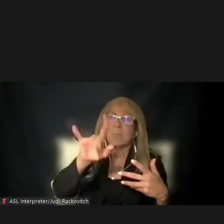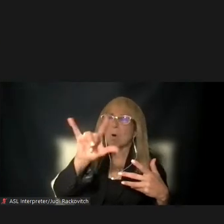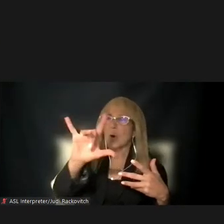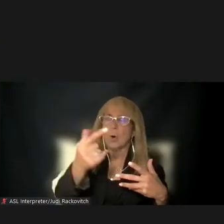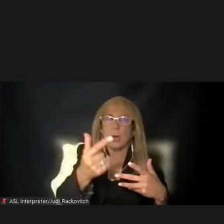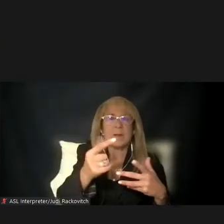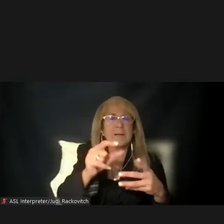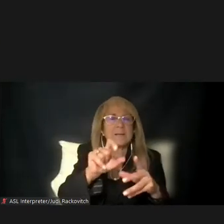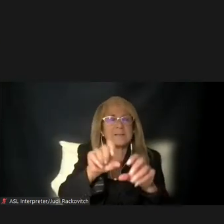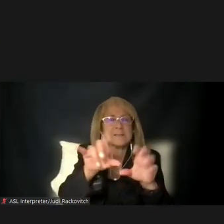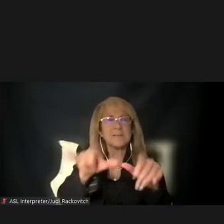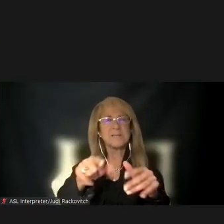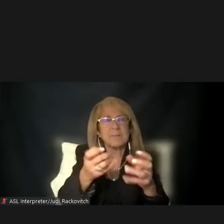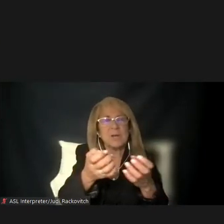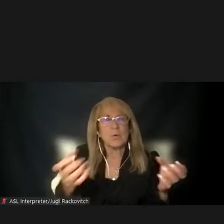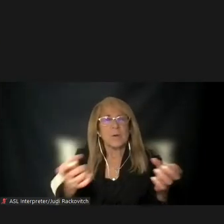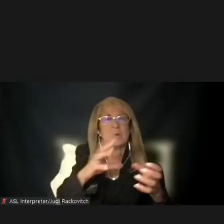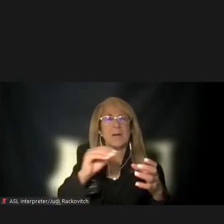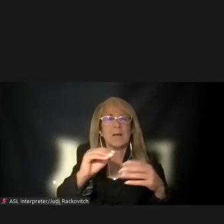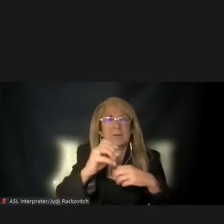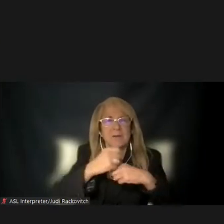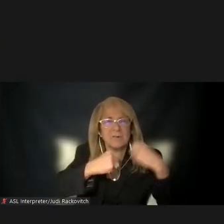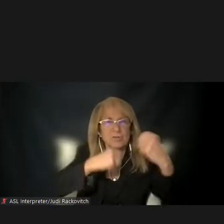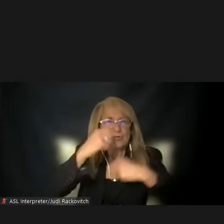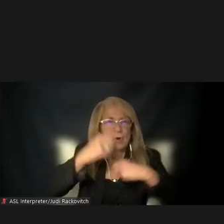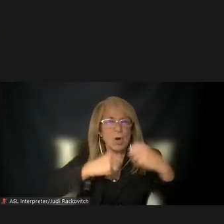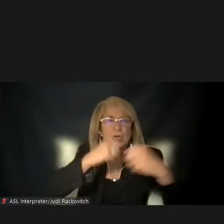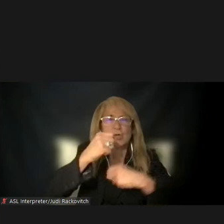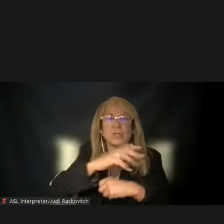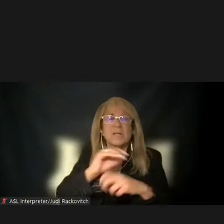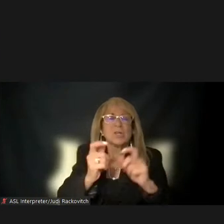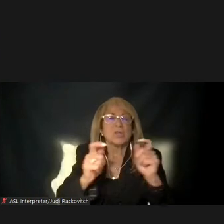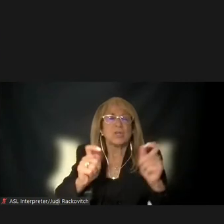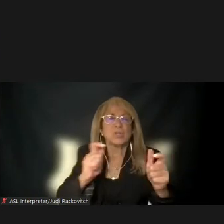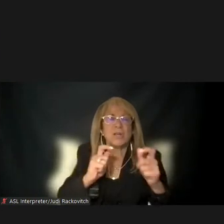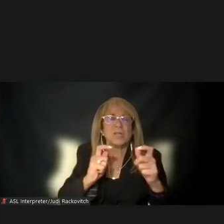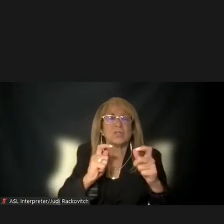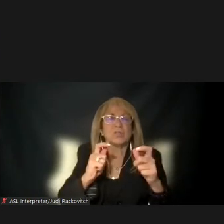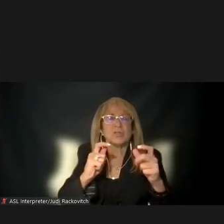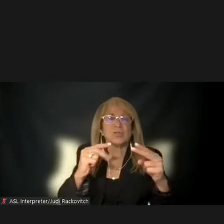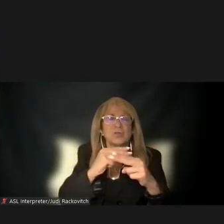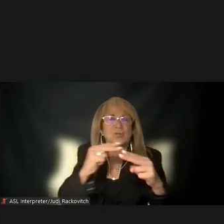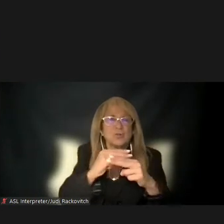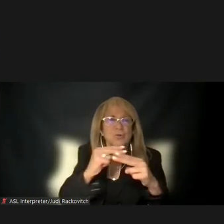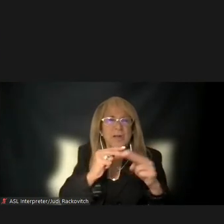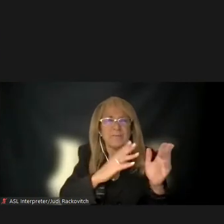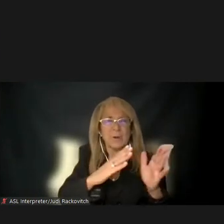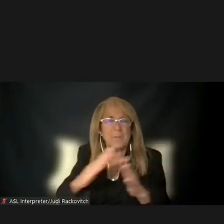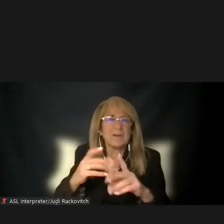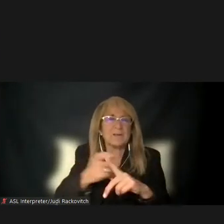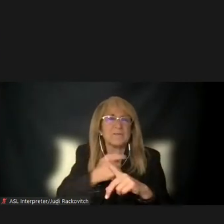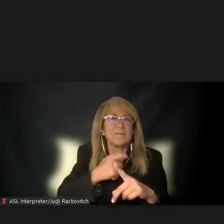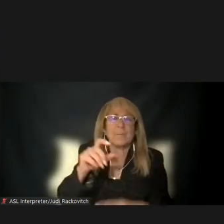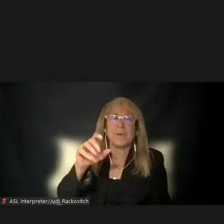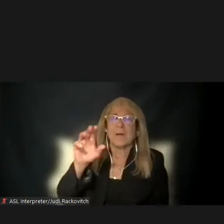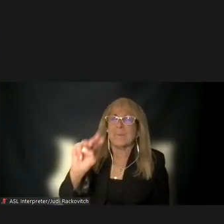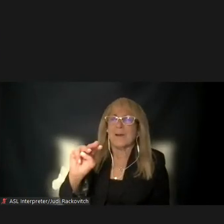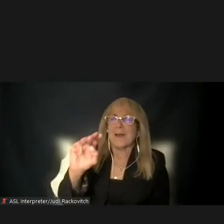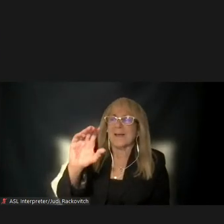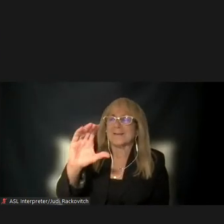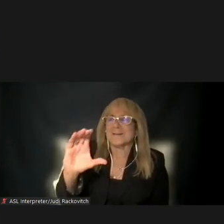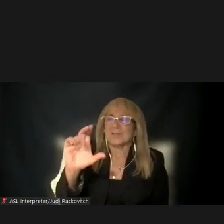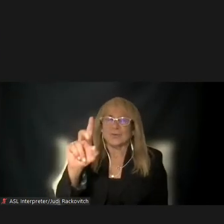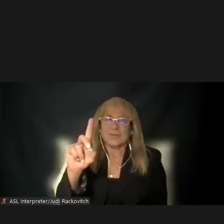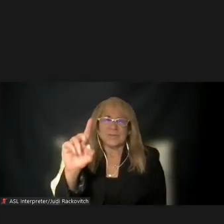from installation of tolling infrastructure and equipment, or from changes in traffic patterns in the Manhattan Central Business District. For example, this